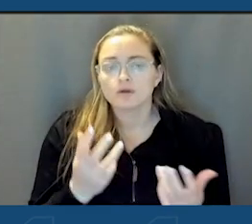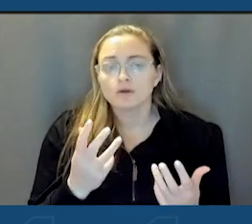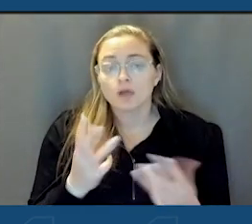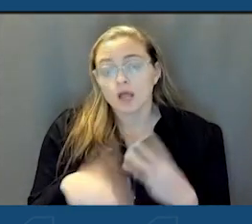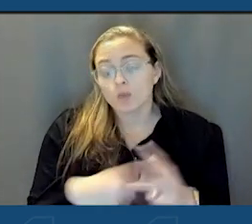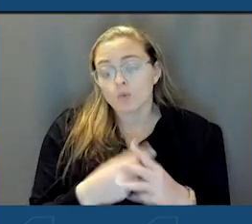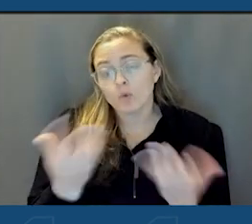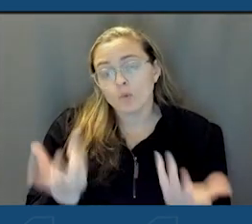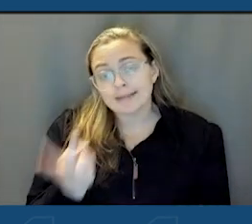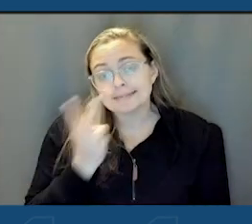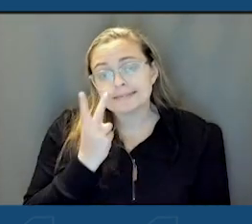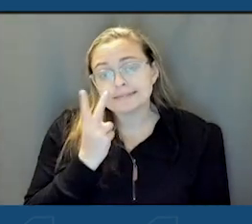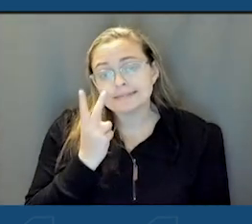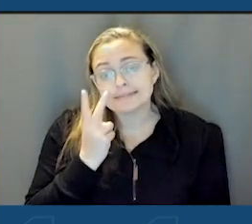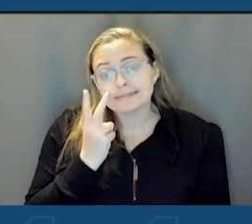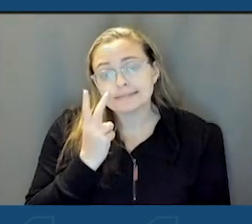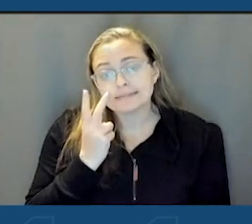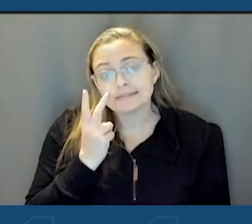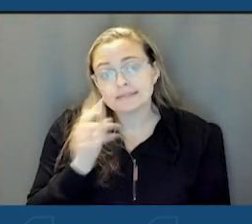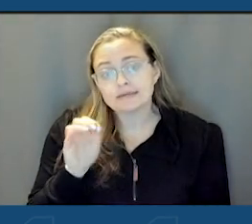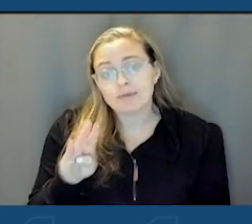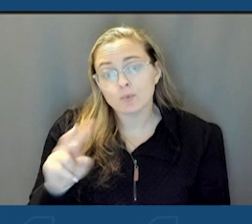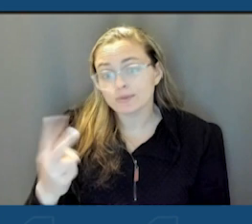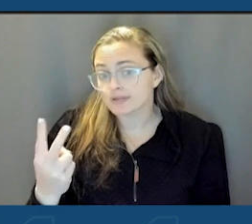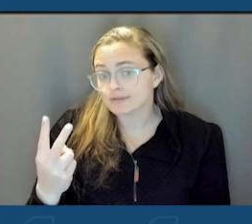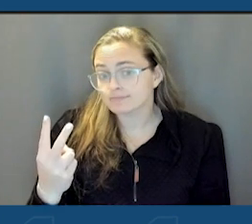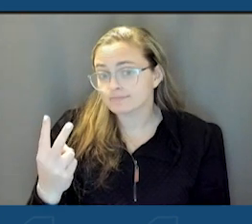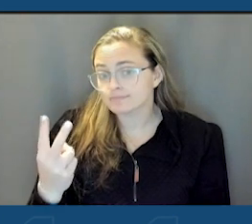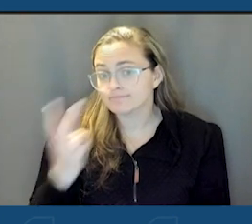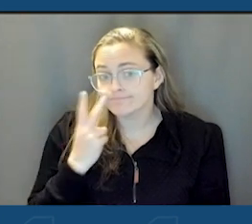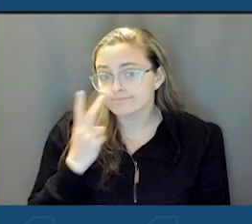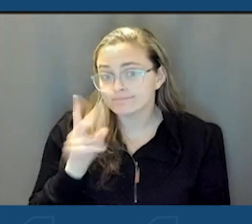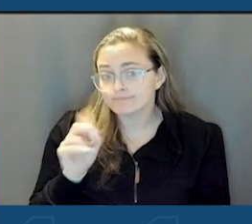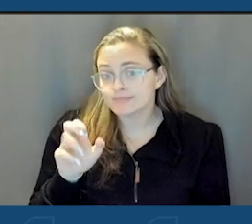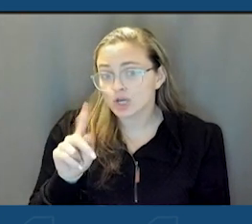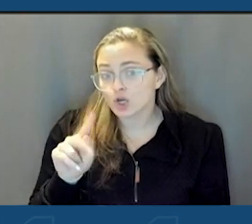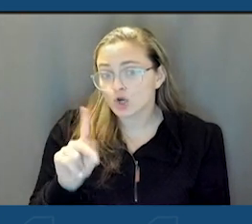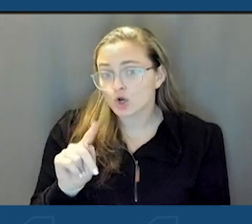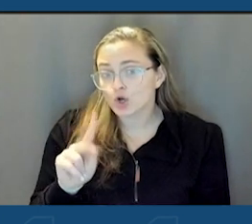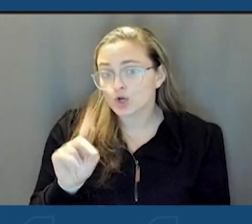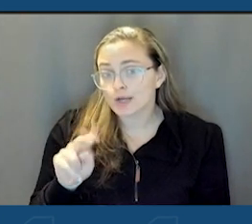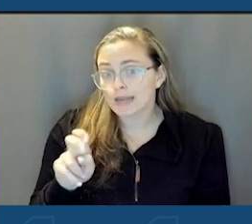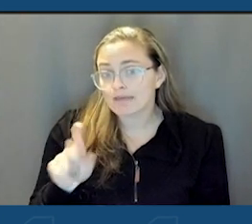on February 2nd to see what Dunkirk Dave has to say.